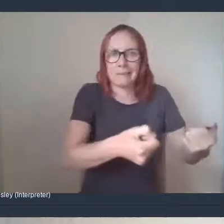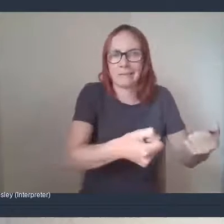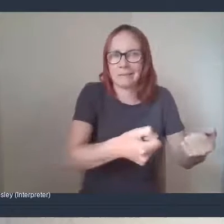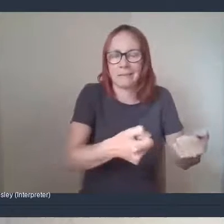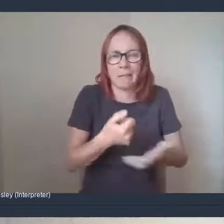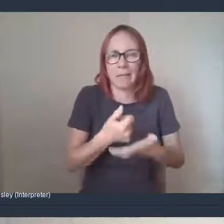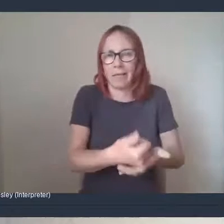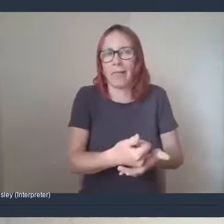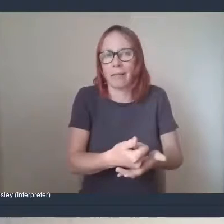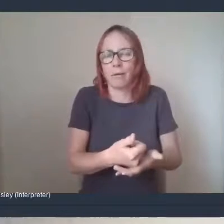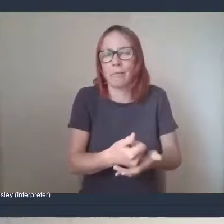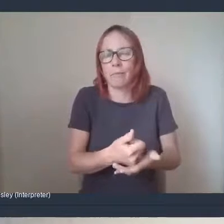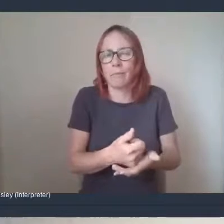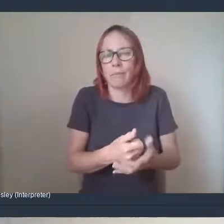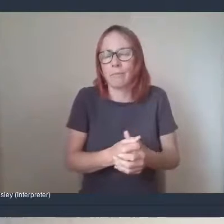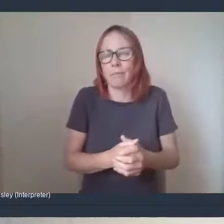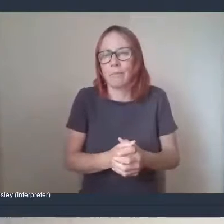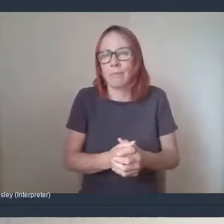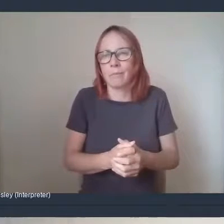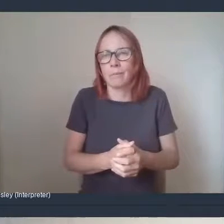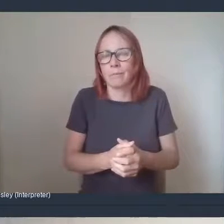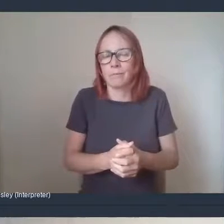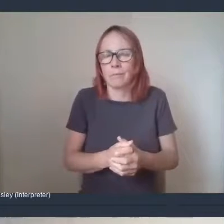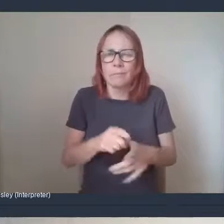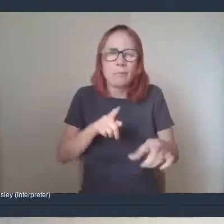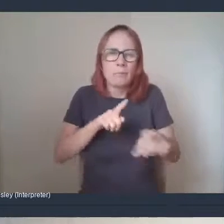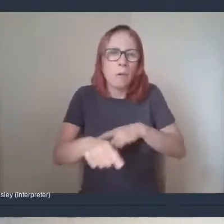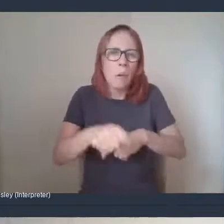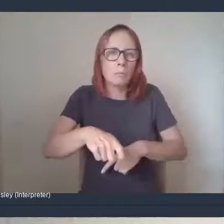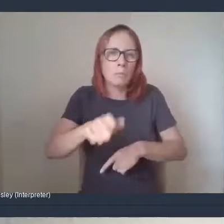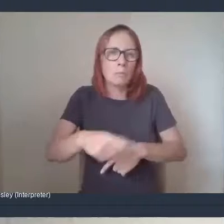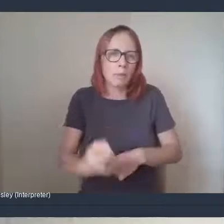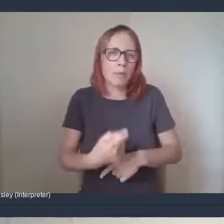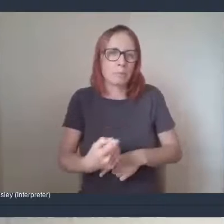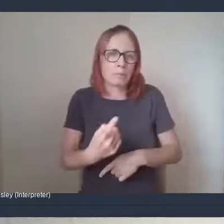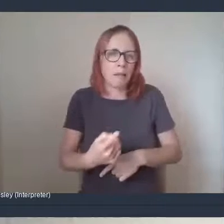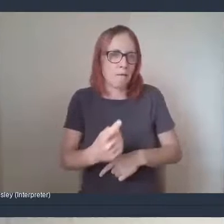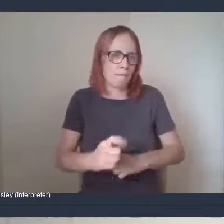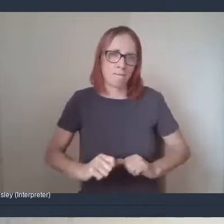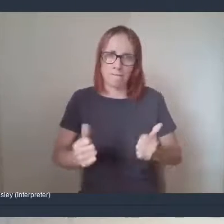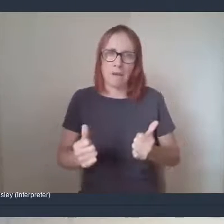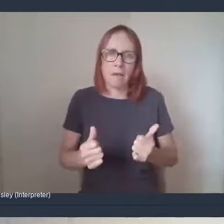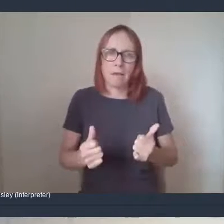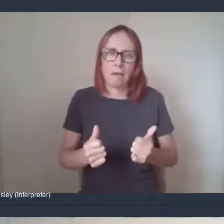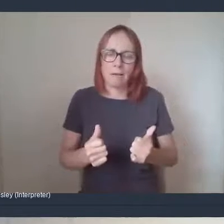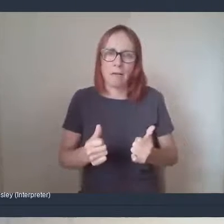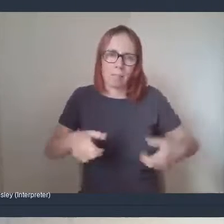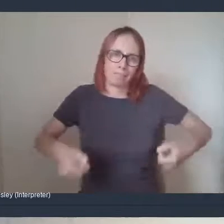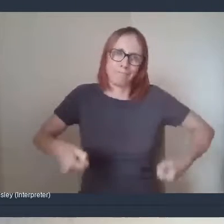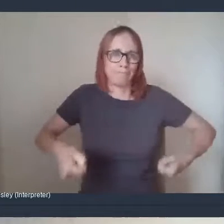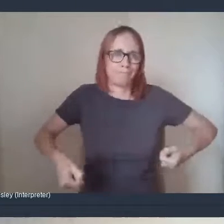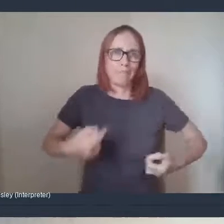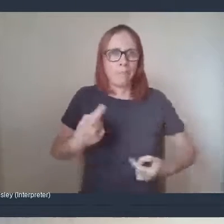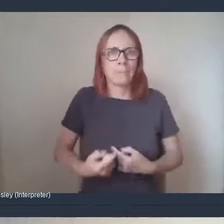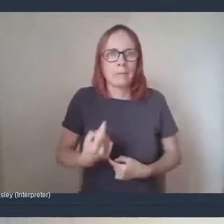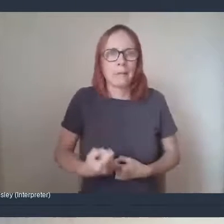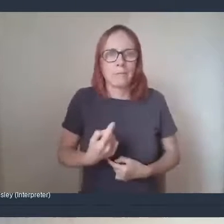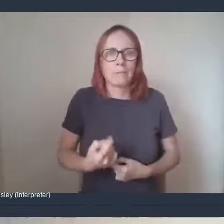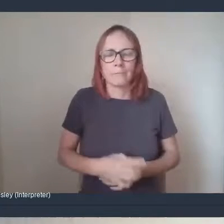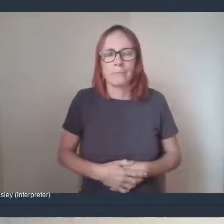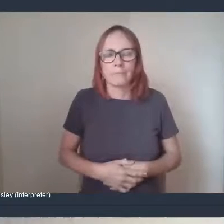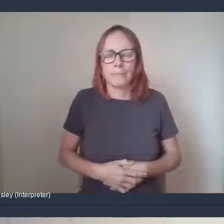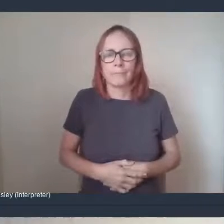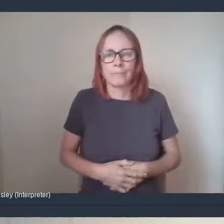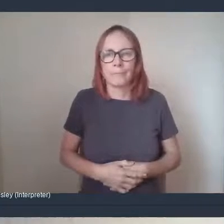really comes that won't be able to carry the bags themselves, you know, most of them are actually able to carry.